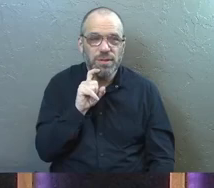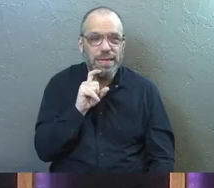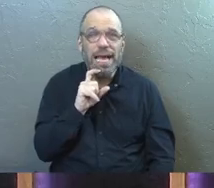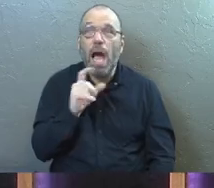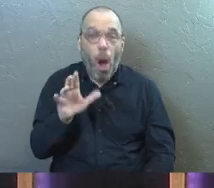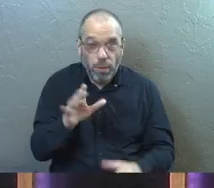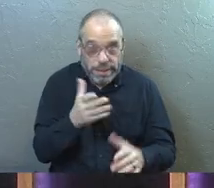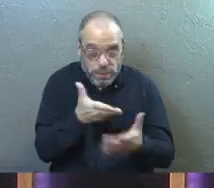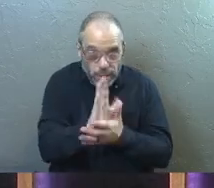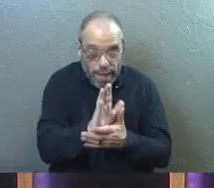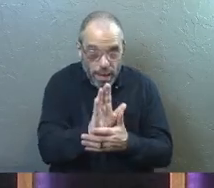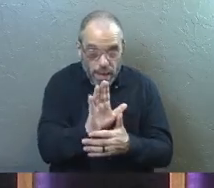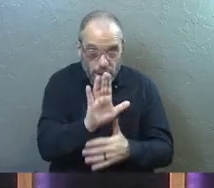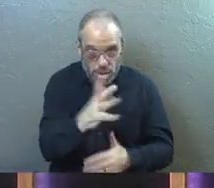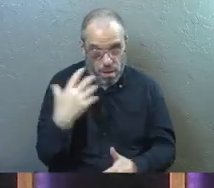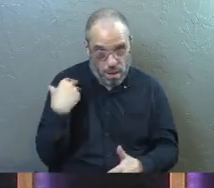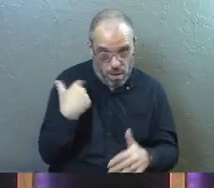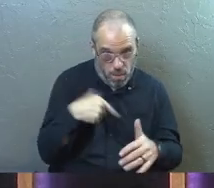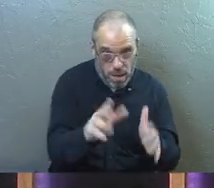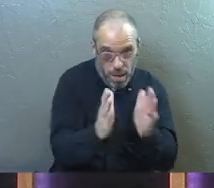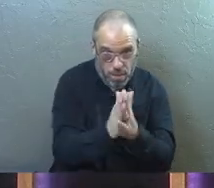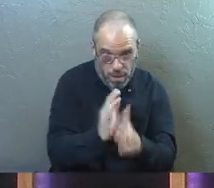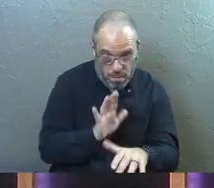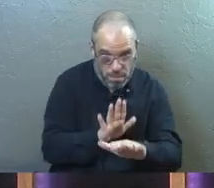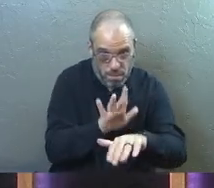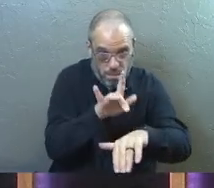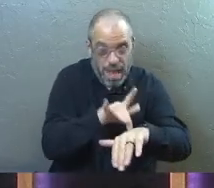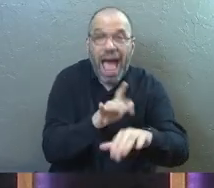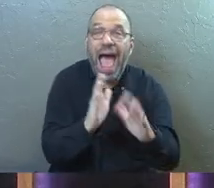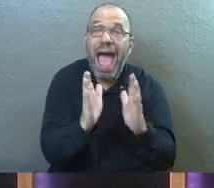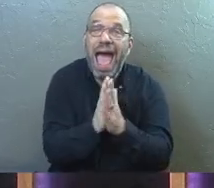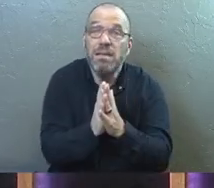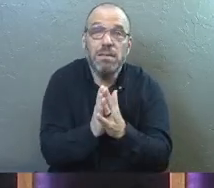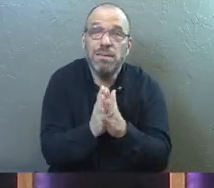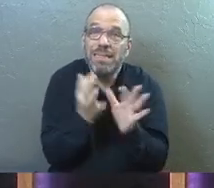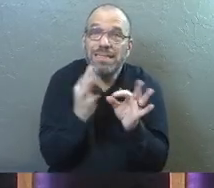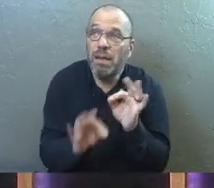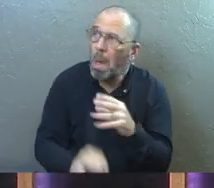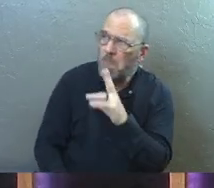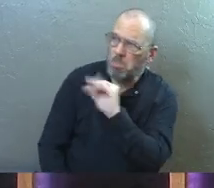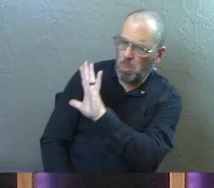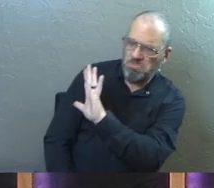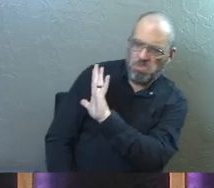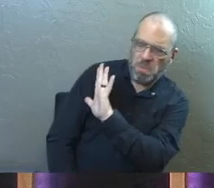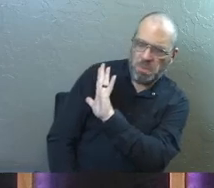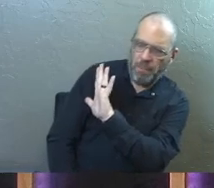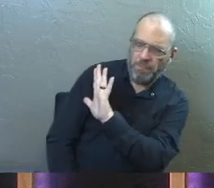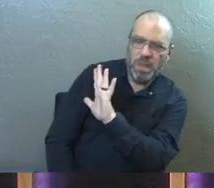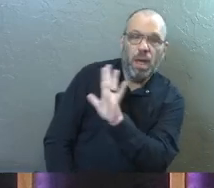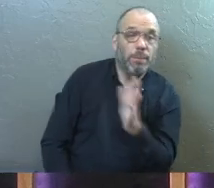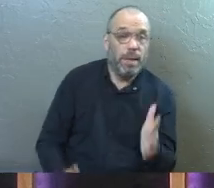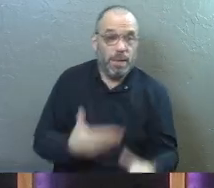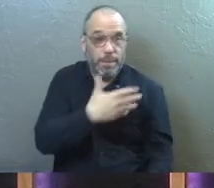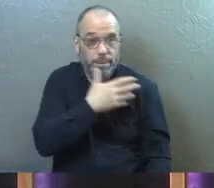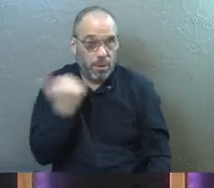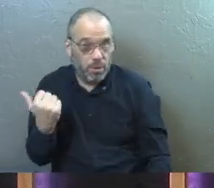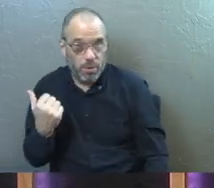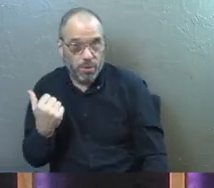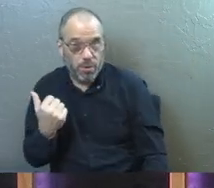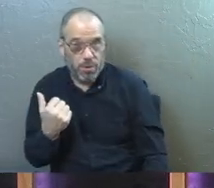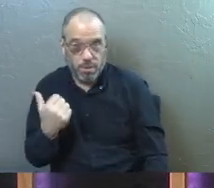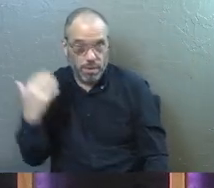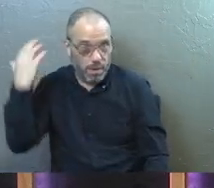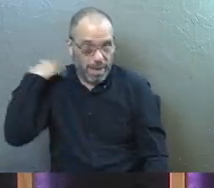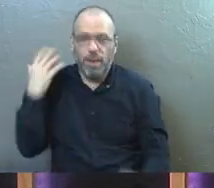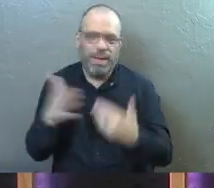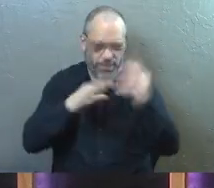okay? If I put my hand on your shoulder while we pray? Just ask. They can say no. Is there a better location you